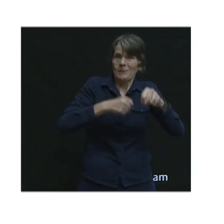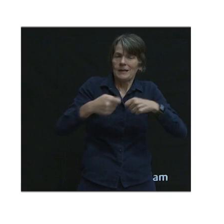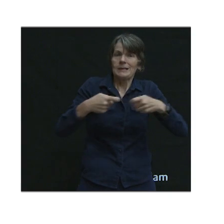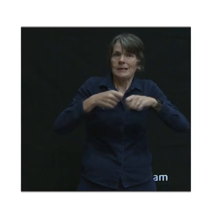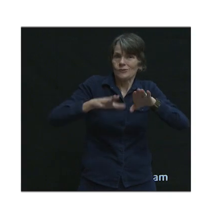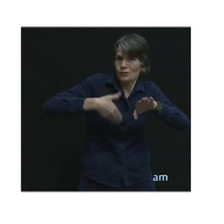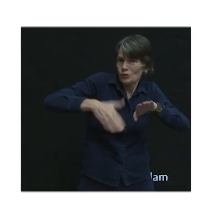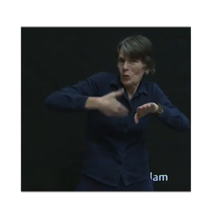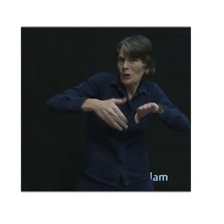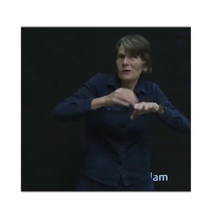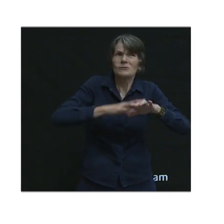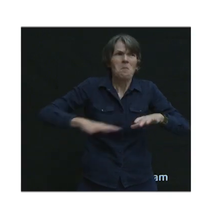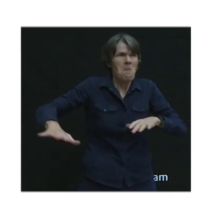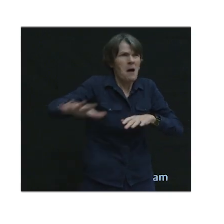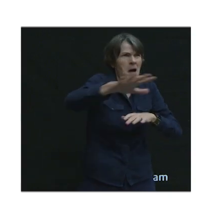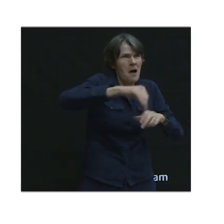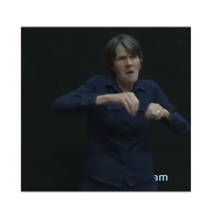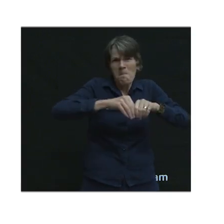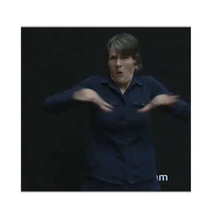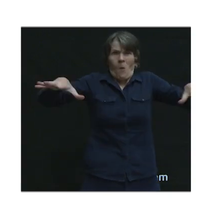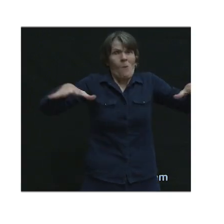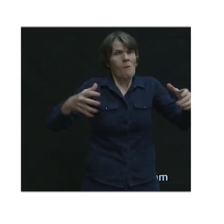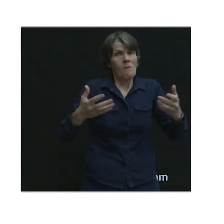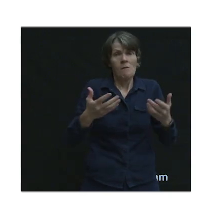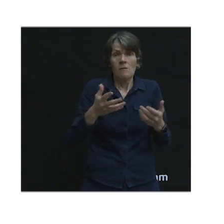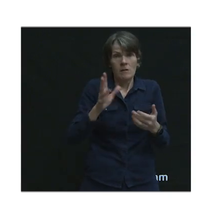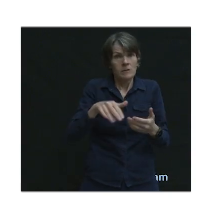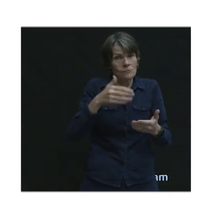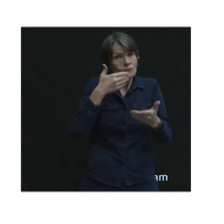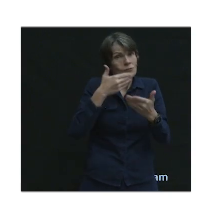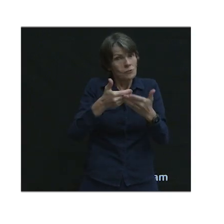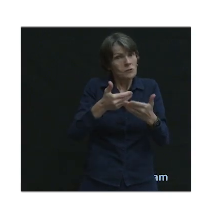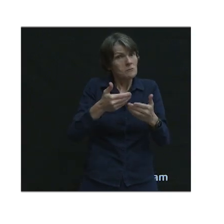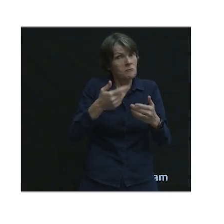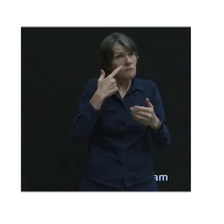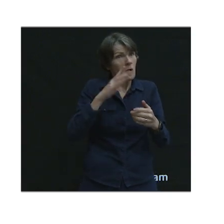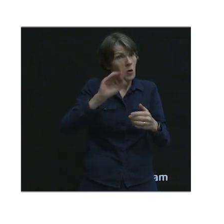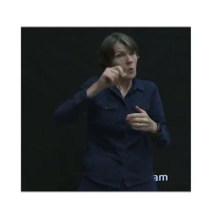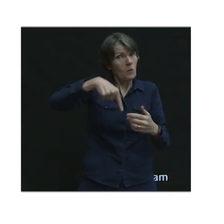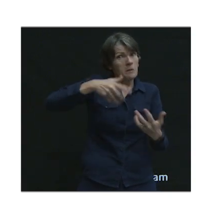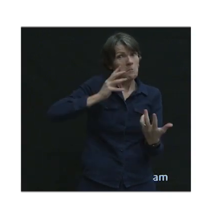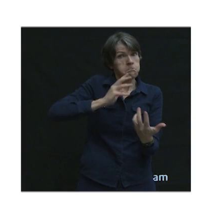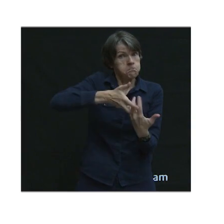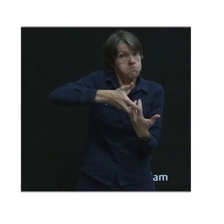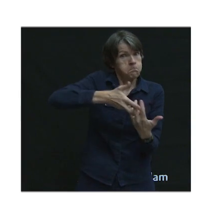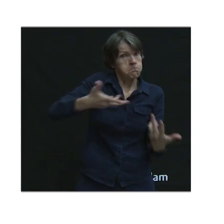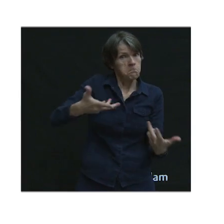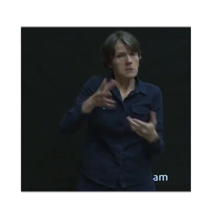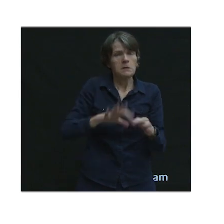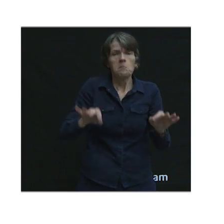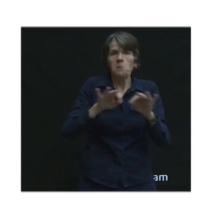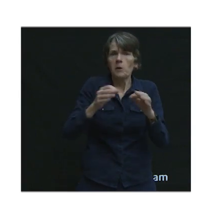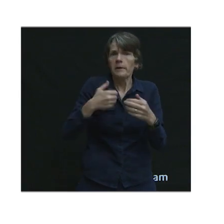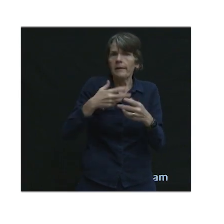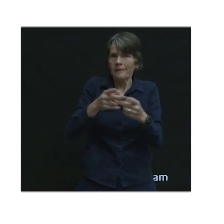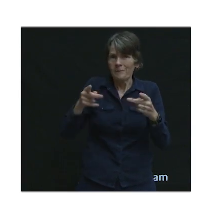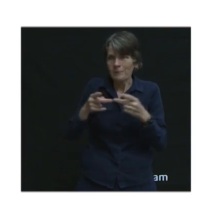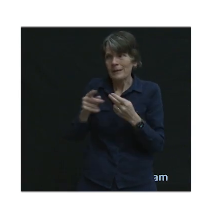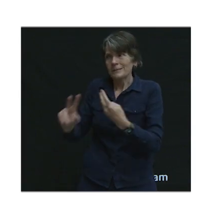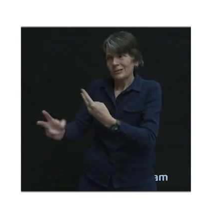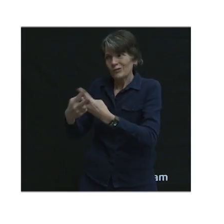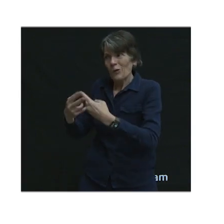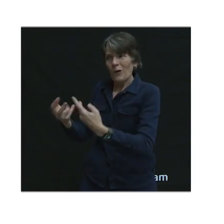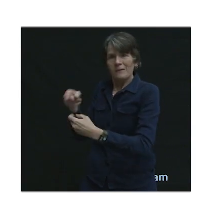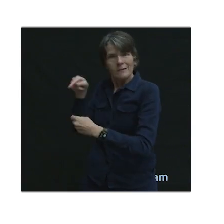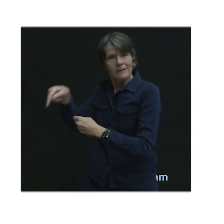and across the region as well, and that these are a real solution for a place like Coquitlam. It's going to be really important to have places to store them at the